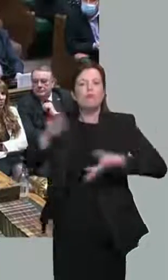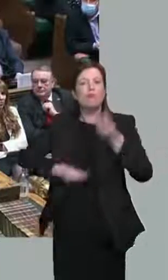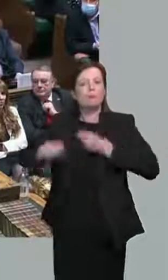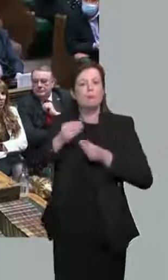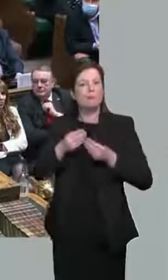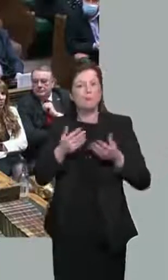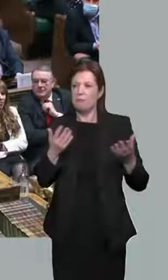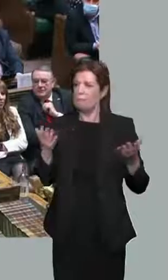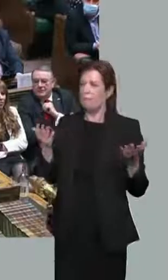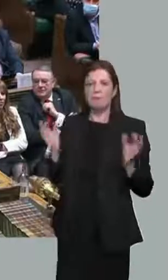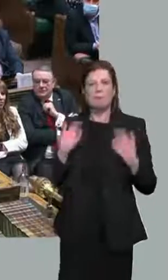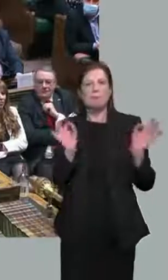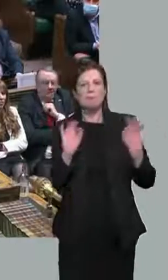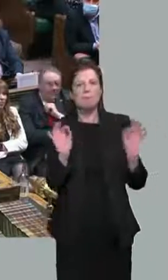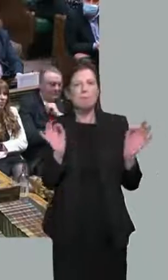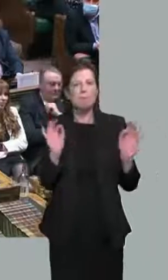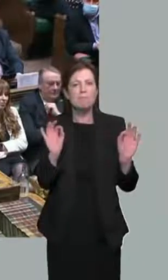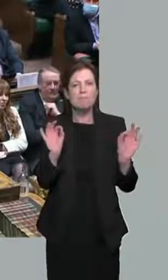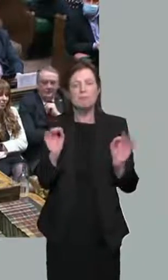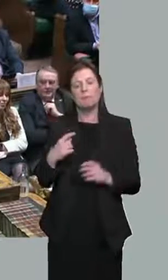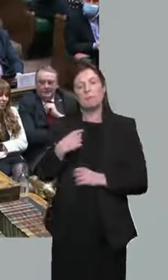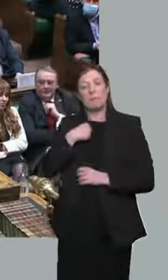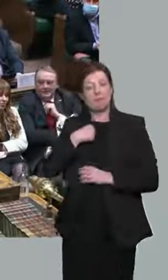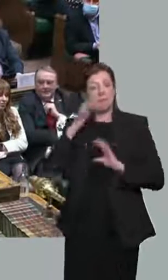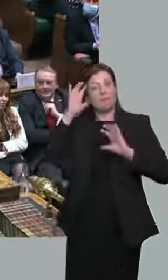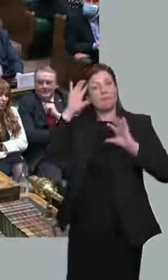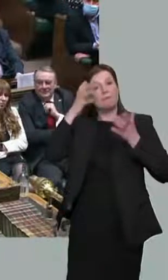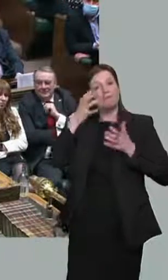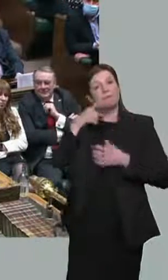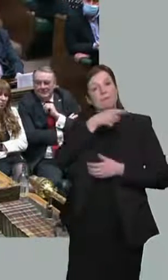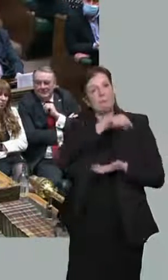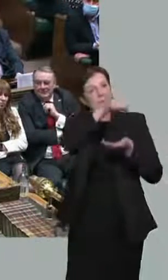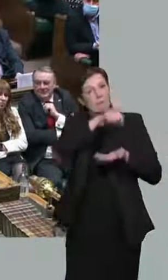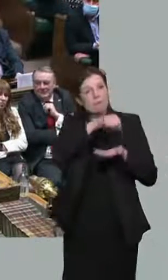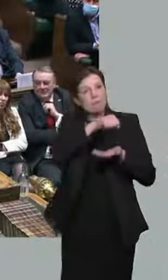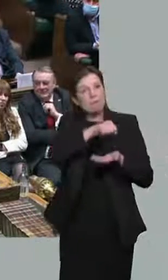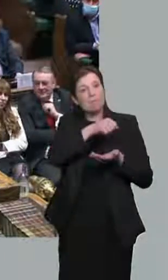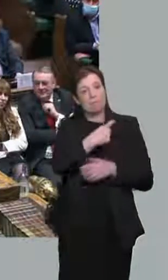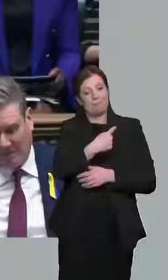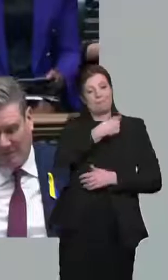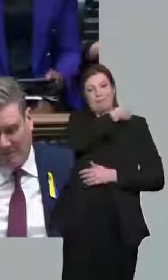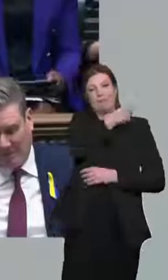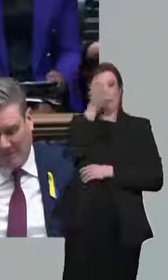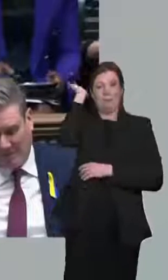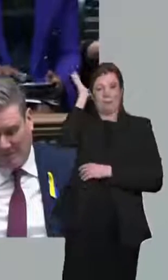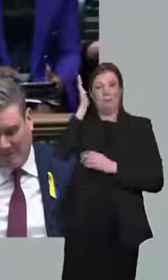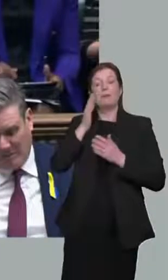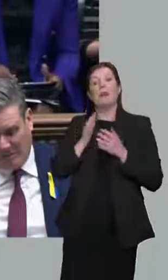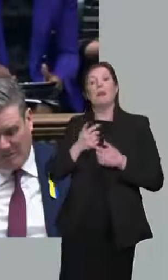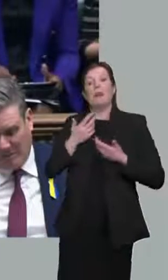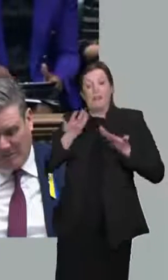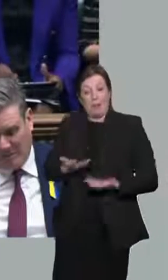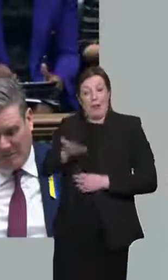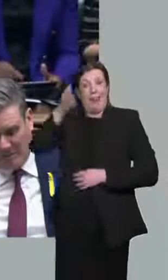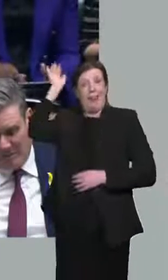Mr Speaker, I can't help but feel that in both the Chancellor's recent May's lecture and in his statement